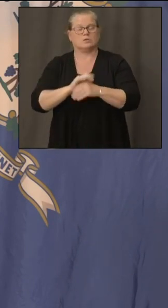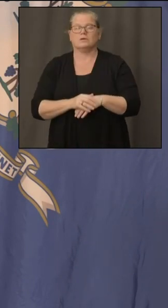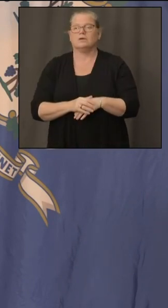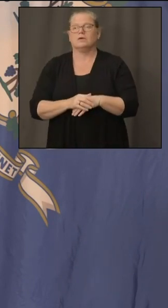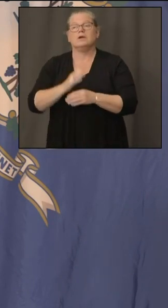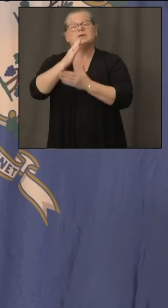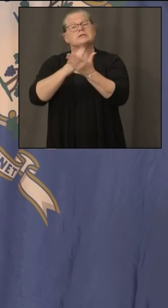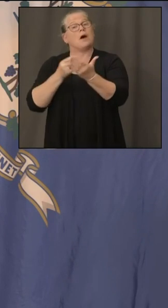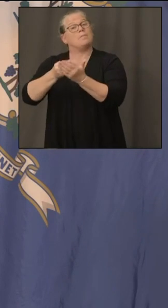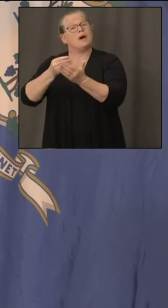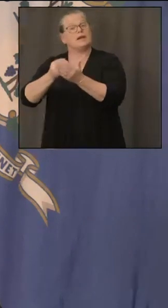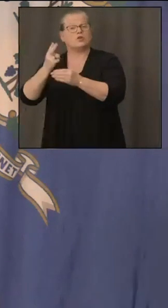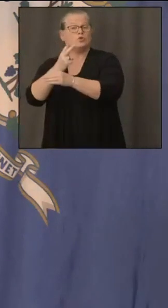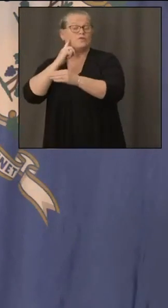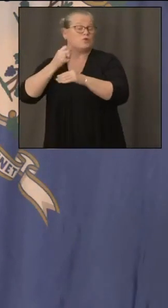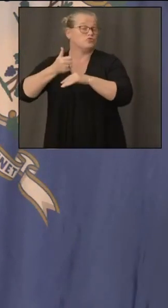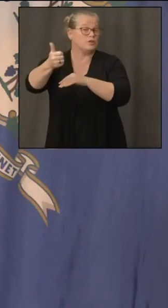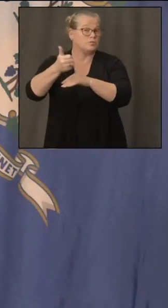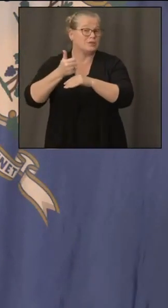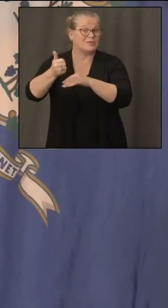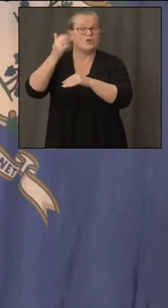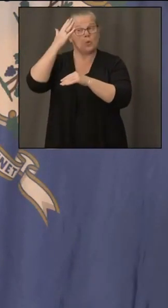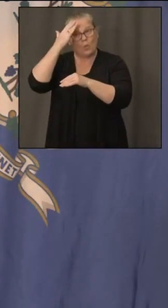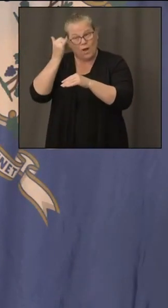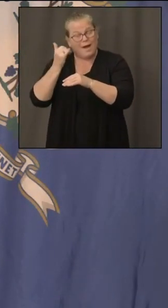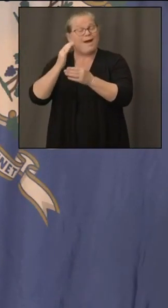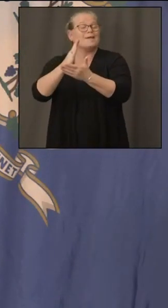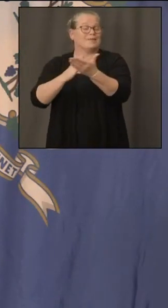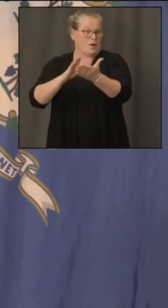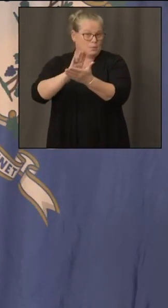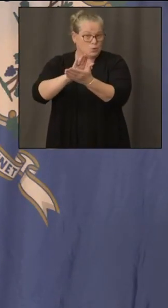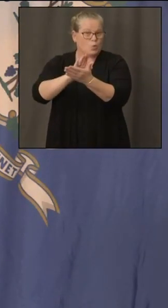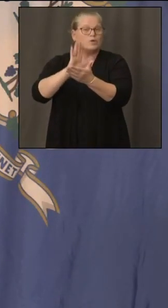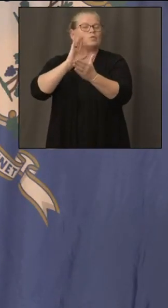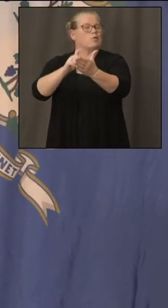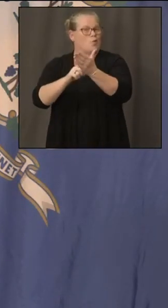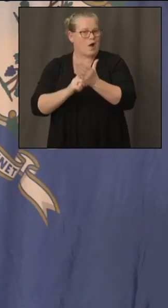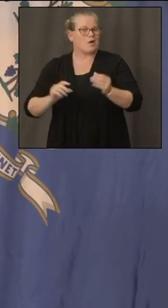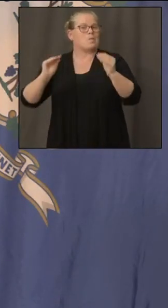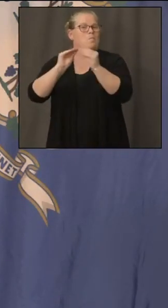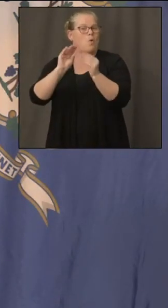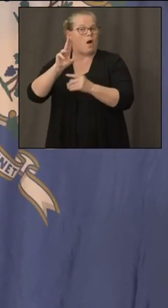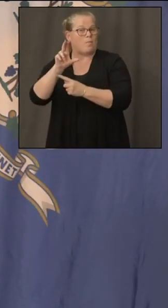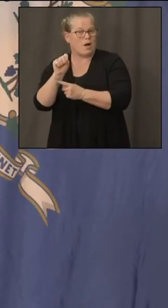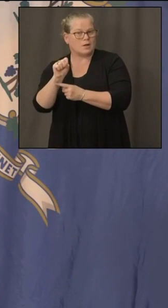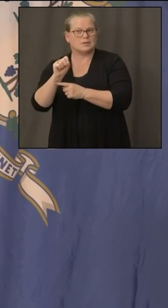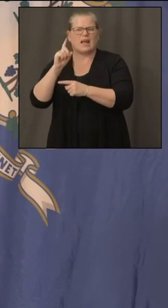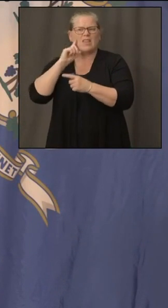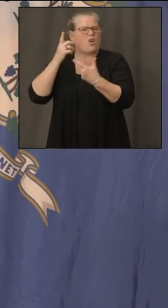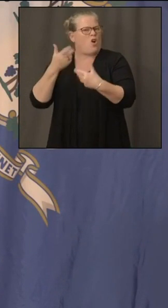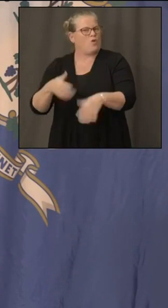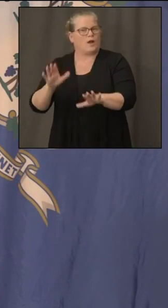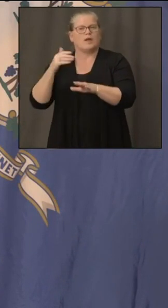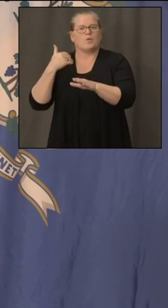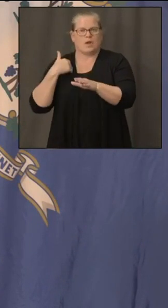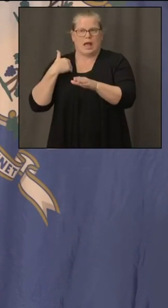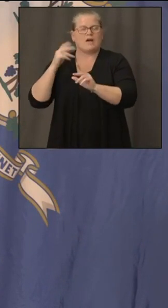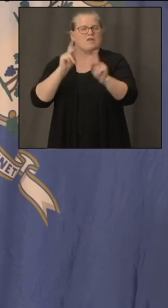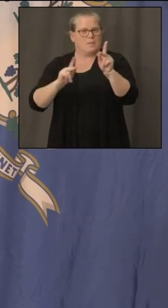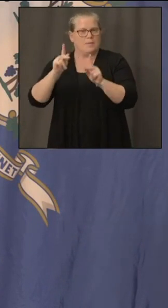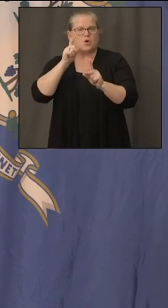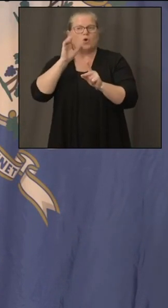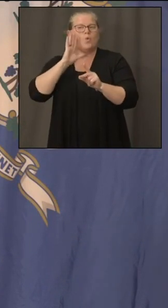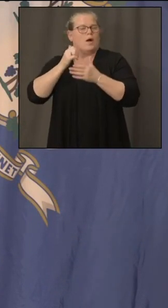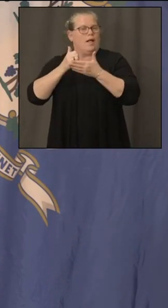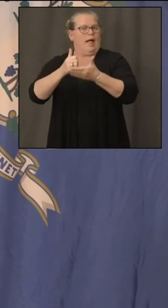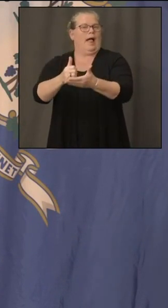the school districts will require some additional bus support and we are have i think three months of people there to help monitor um students